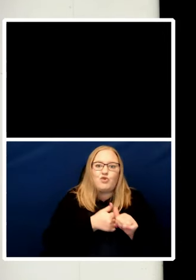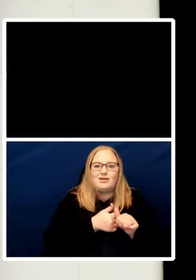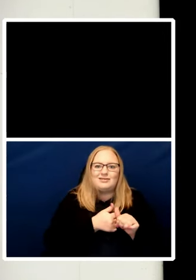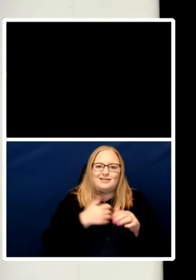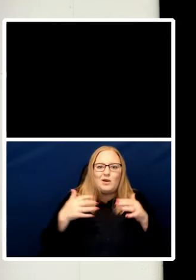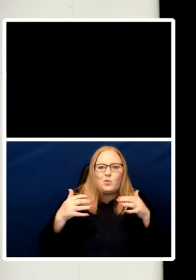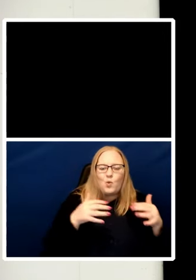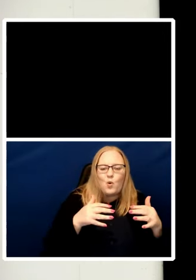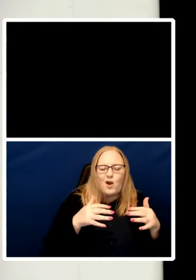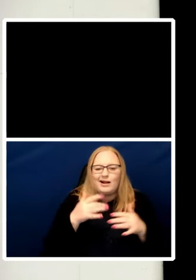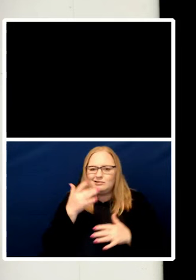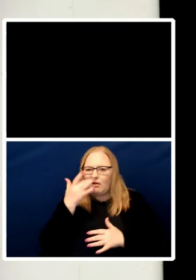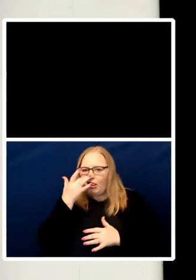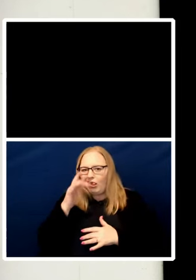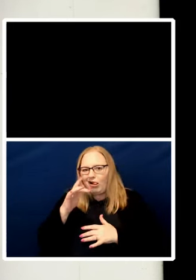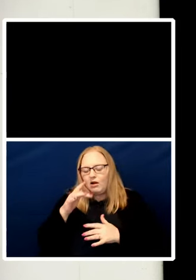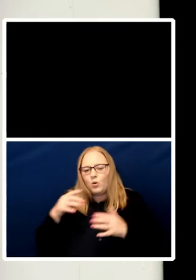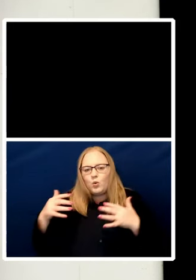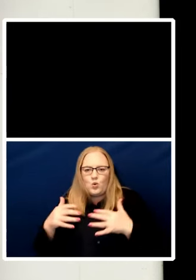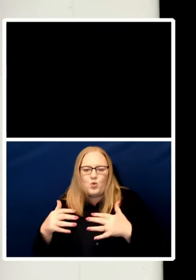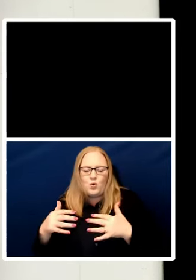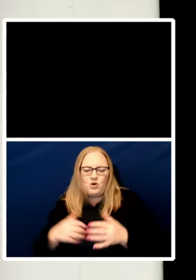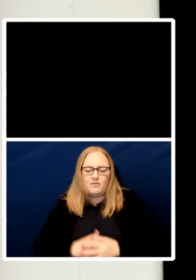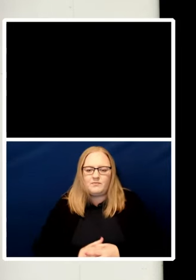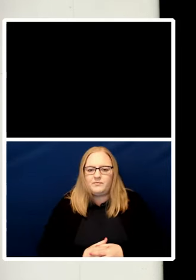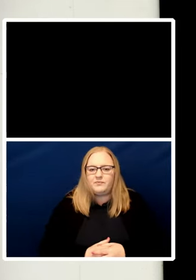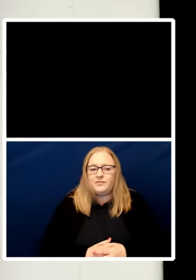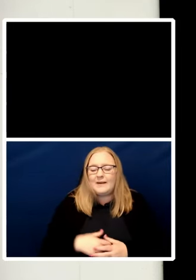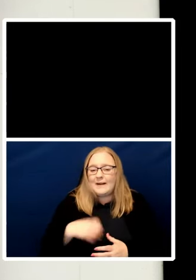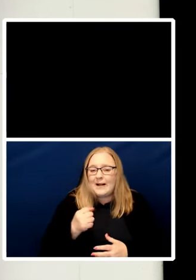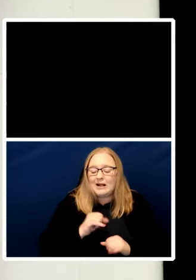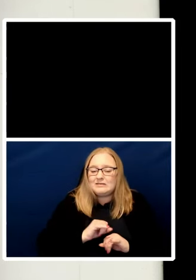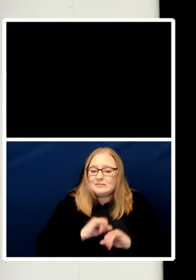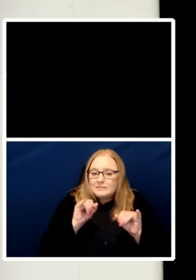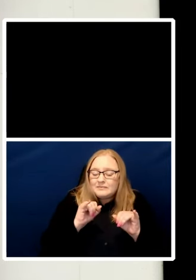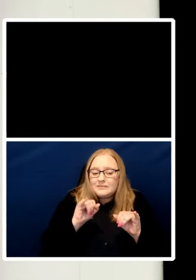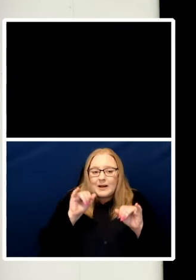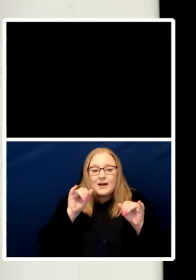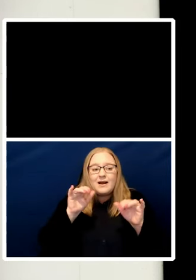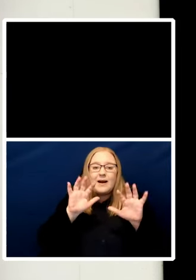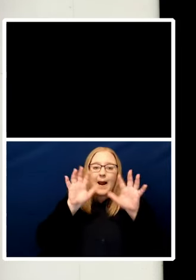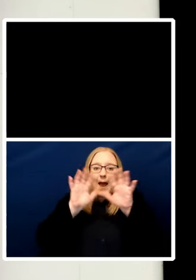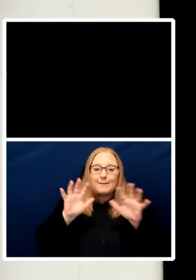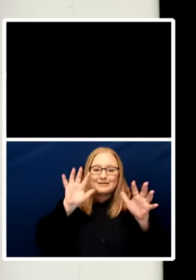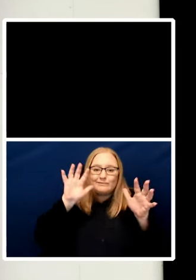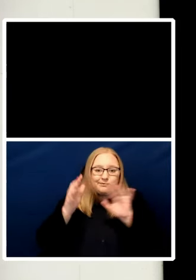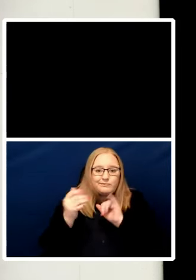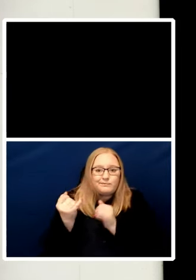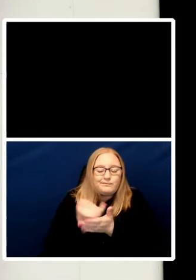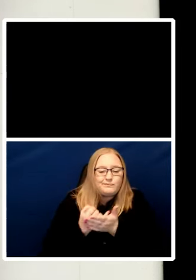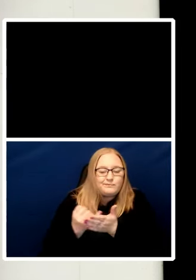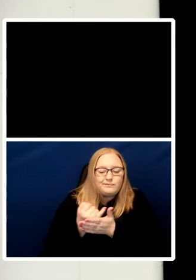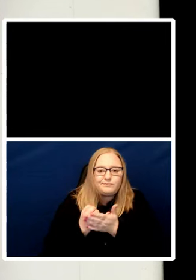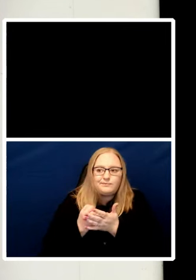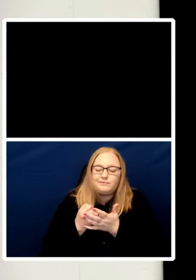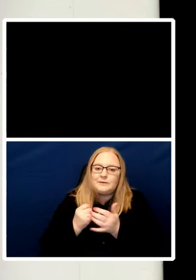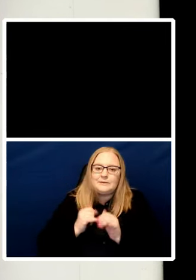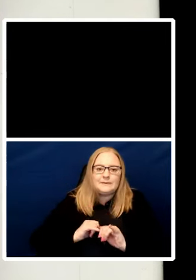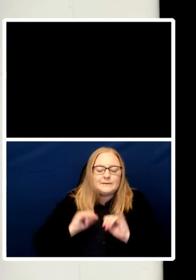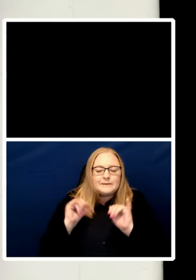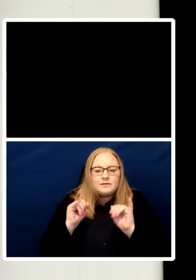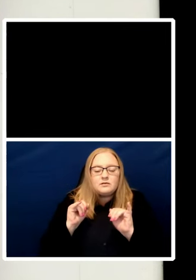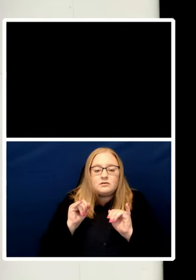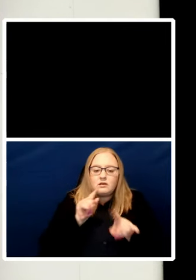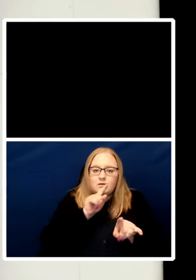and impending climate catastrophe. What many had come to rely on as the post-1945